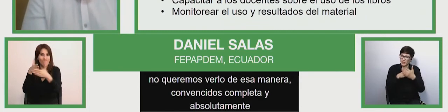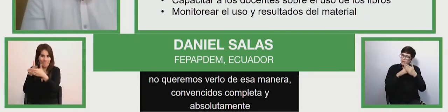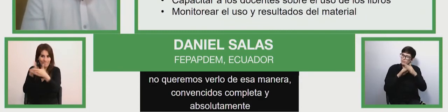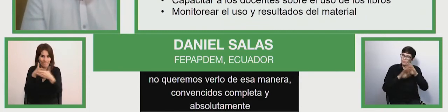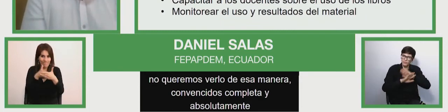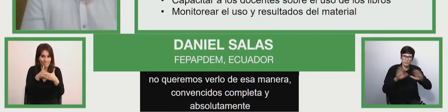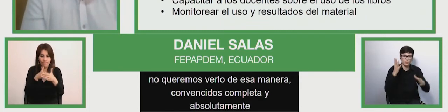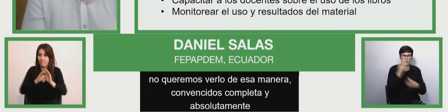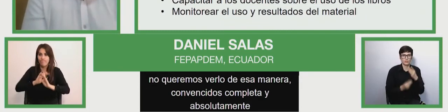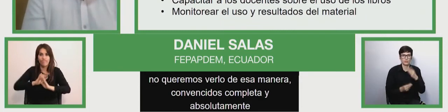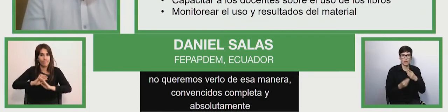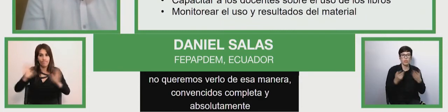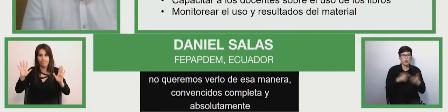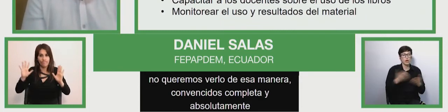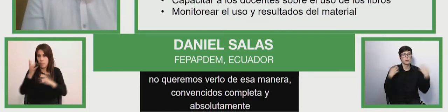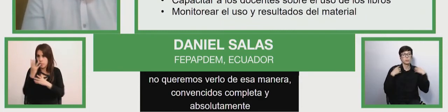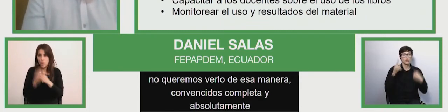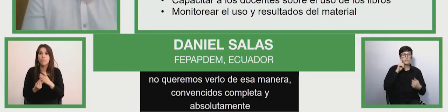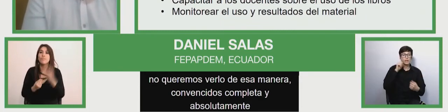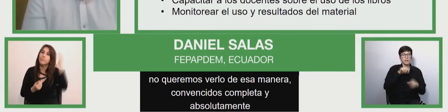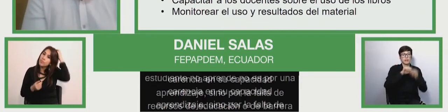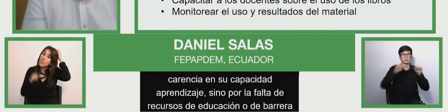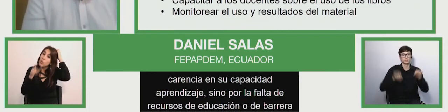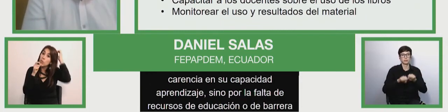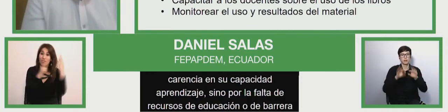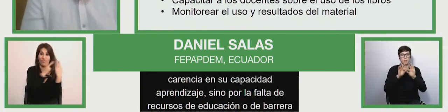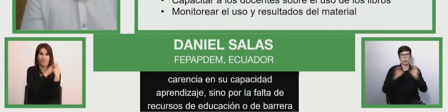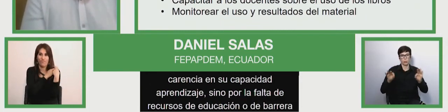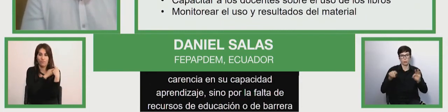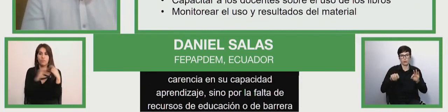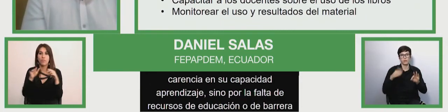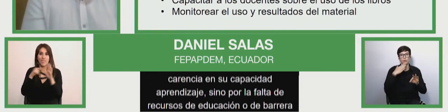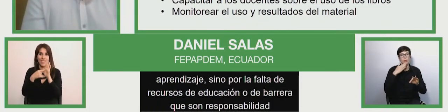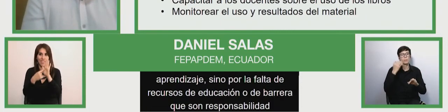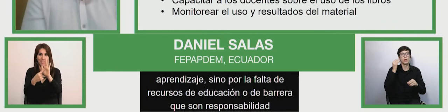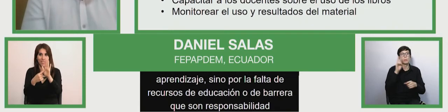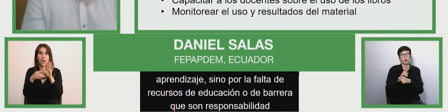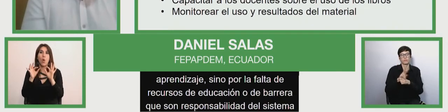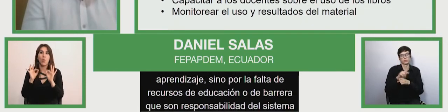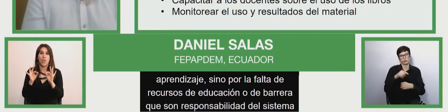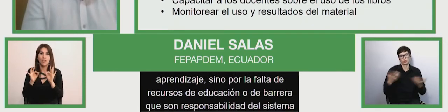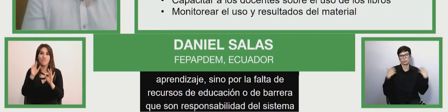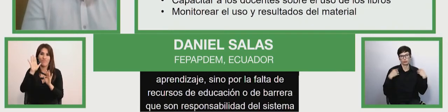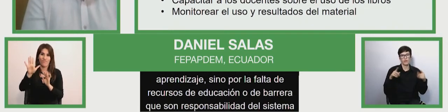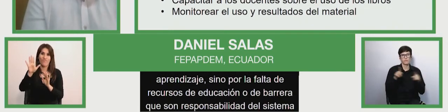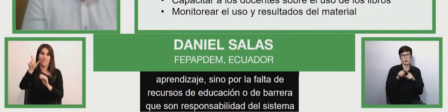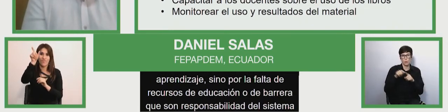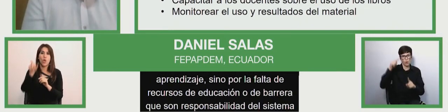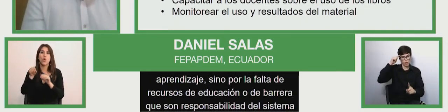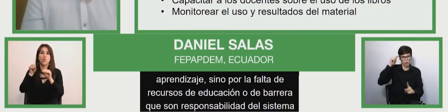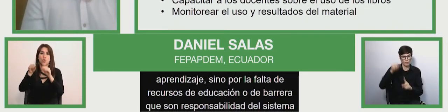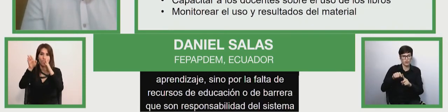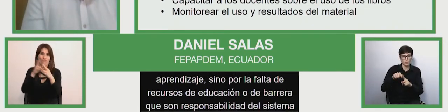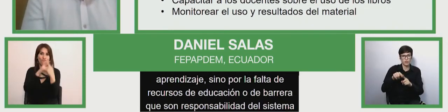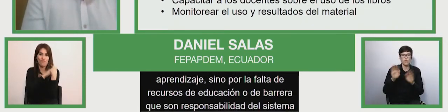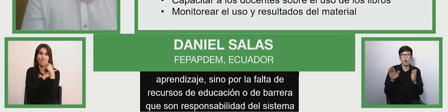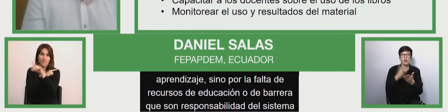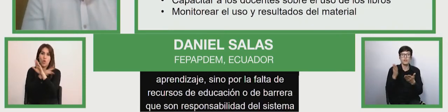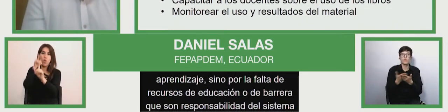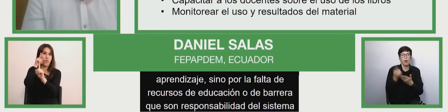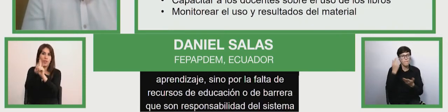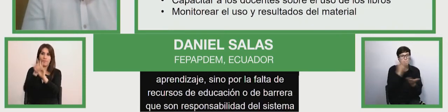have not is thrown in which is problem with system or the teacher that's why we see that books are very aimed at the teacher